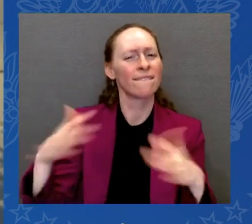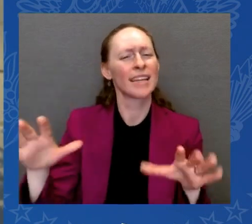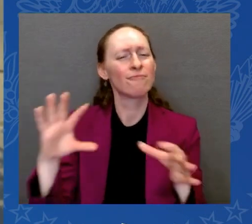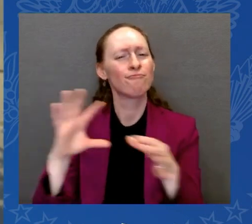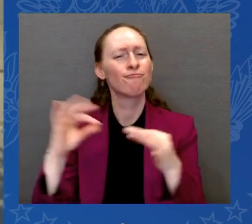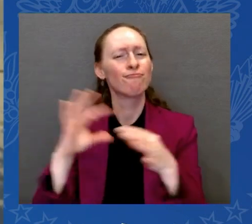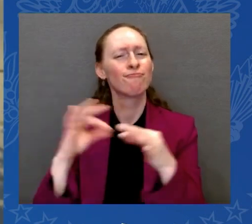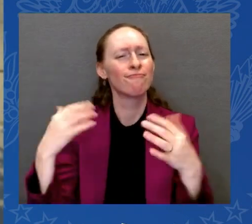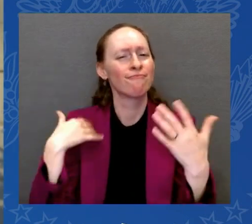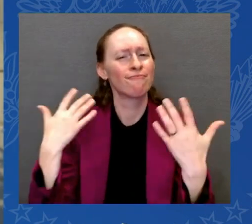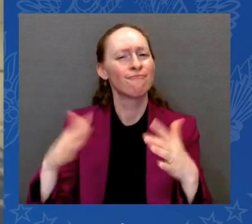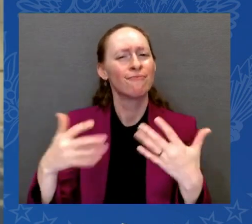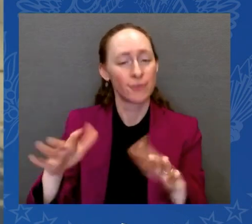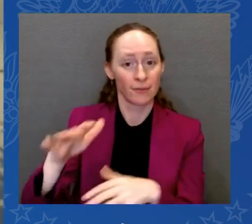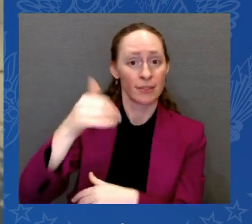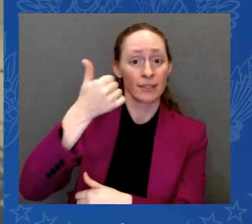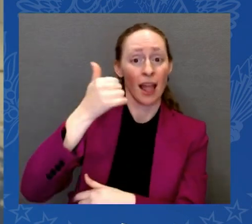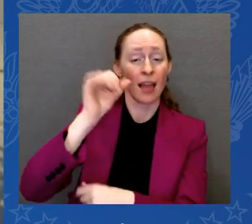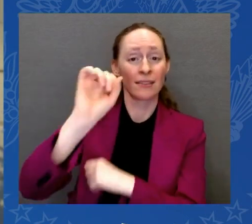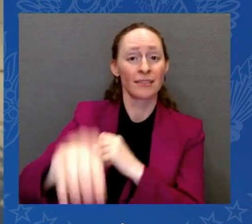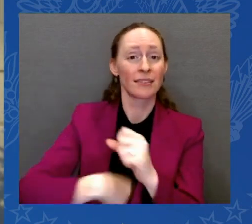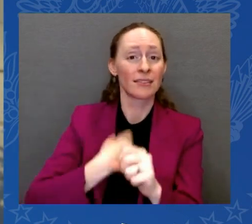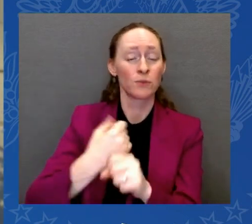If I got in trouble, I'm —